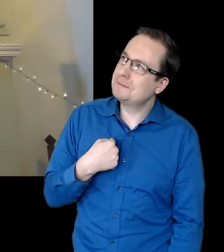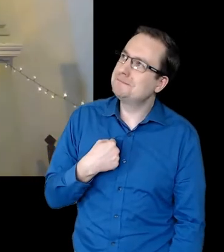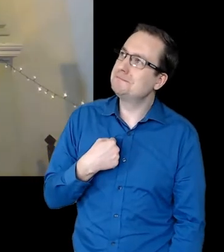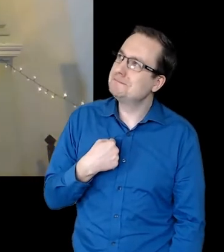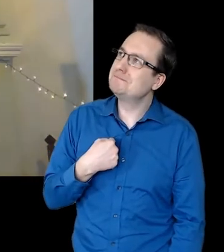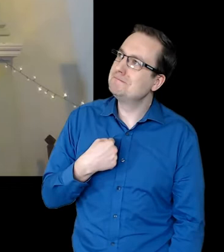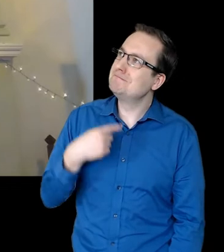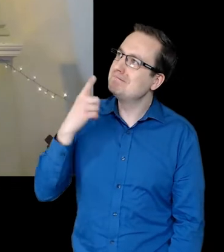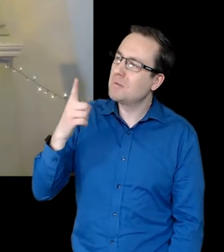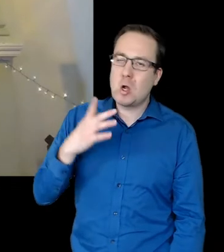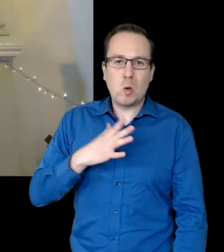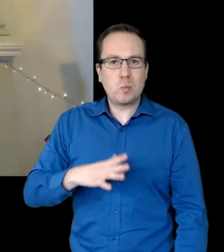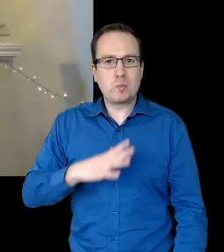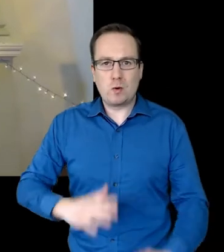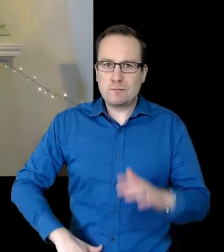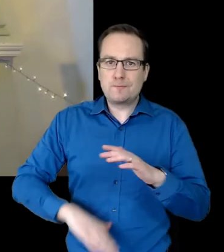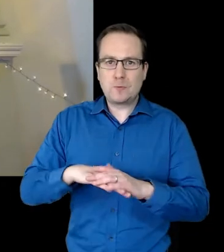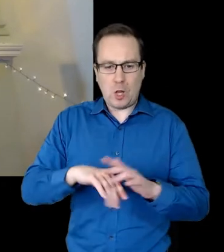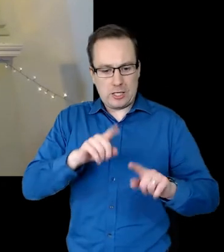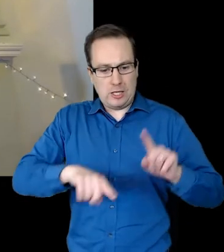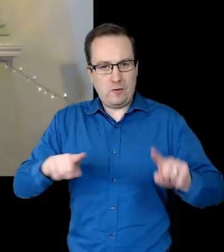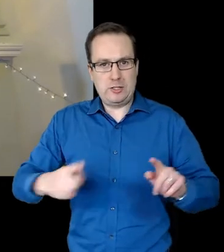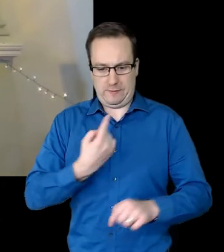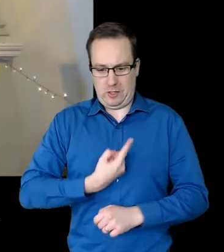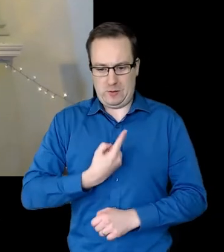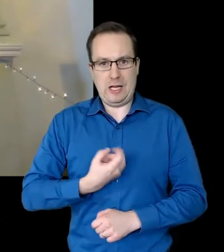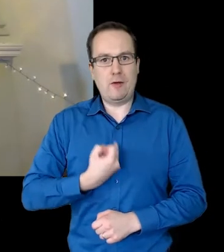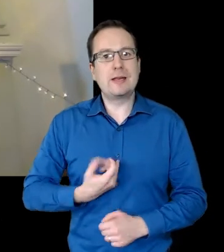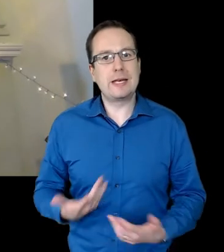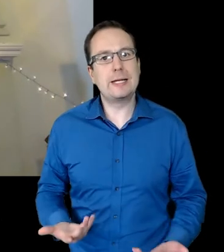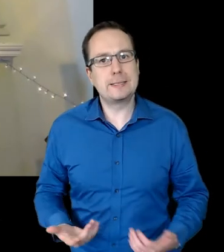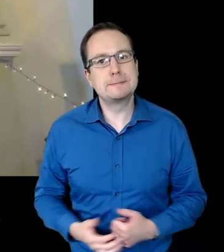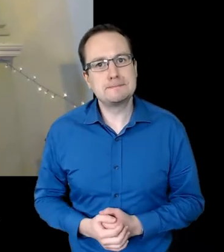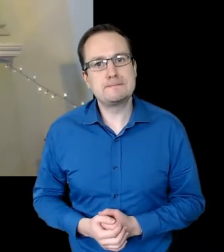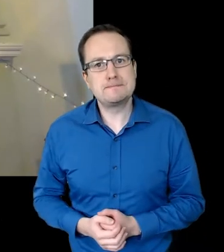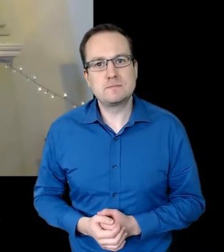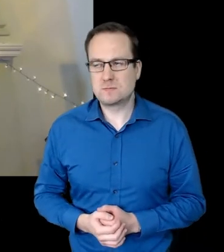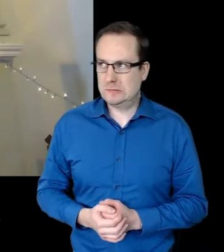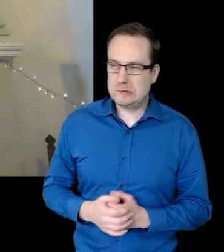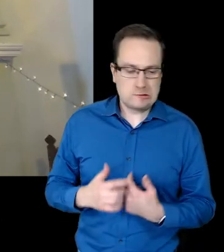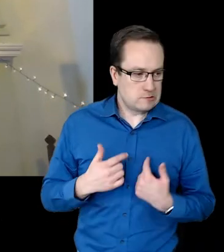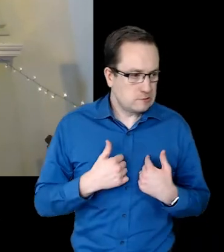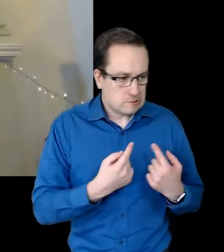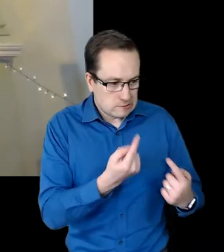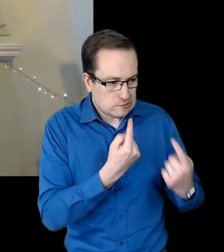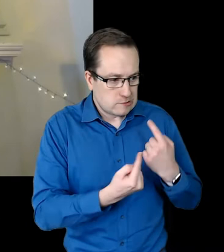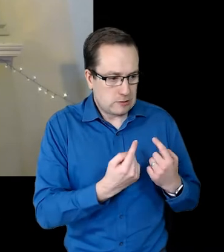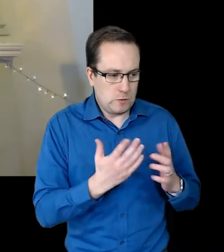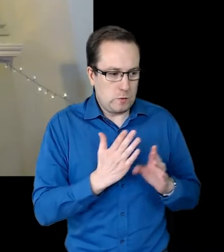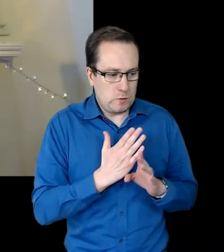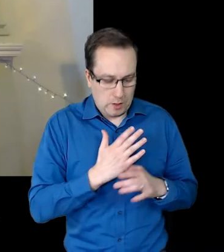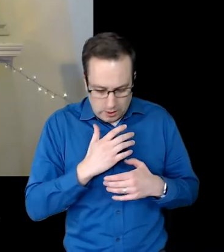live the full diversity of our identities. Not to hide who we are for fear of condemnation.